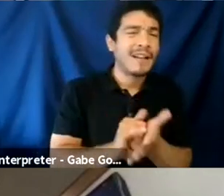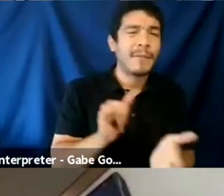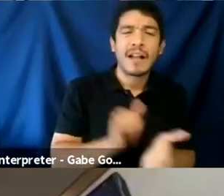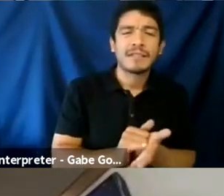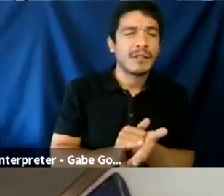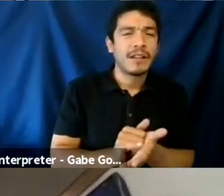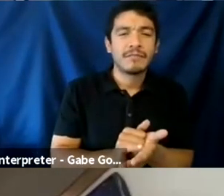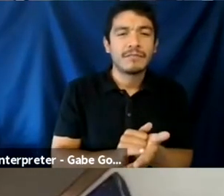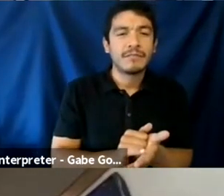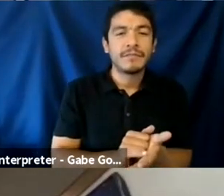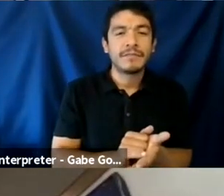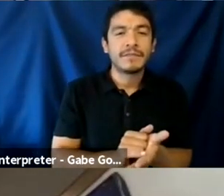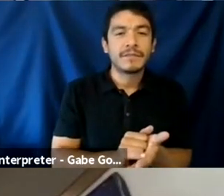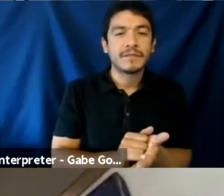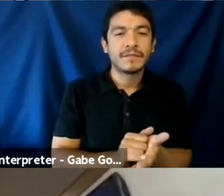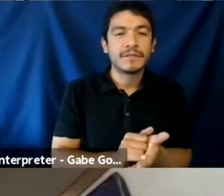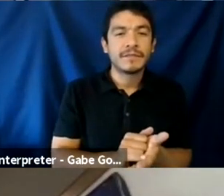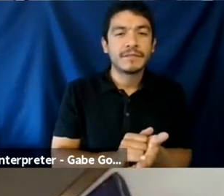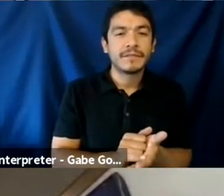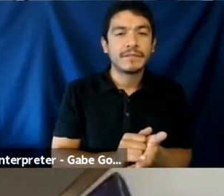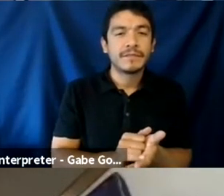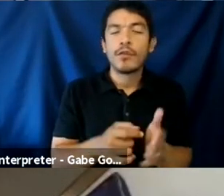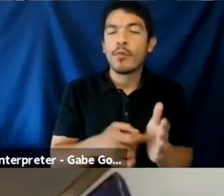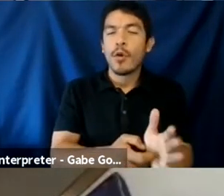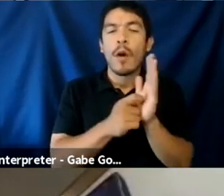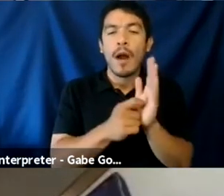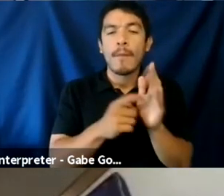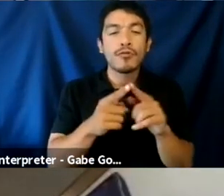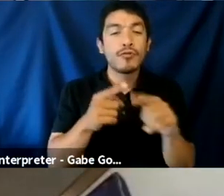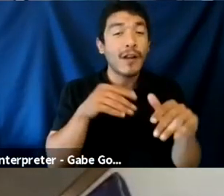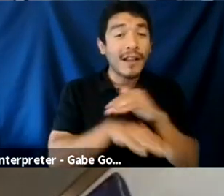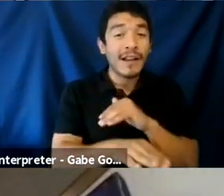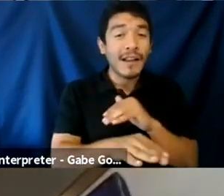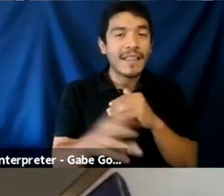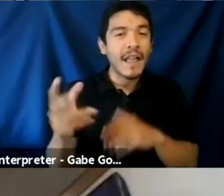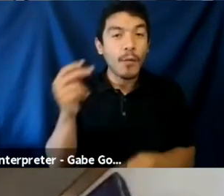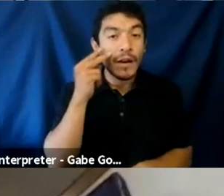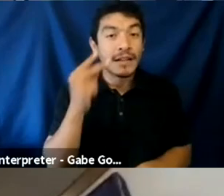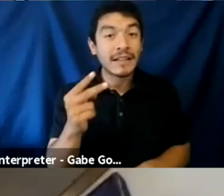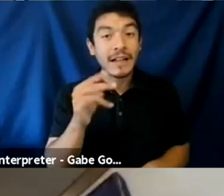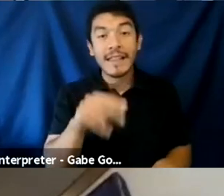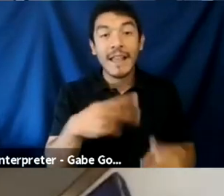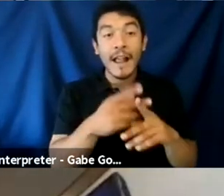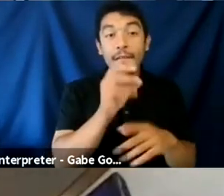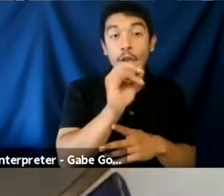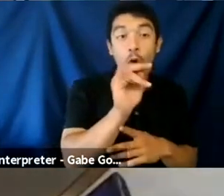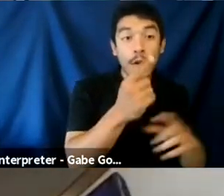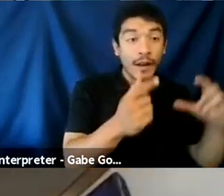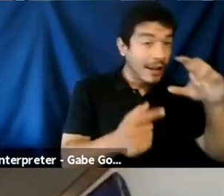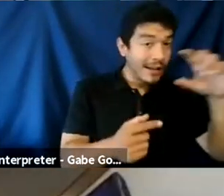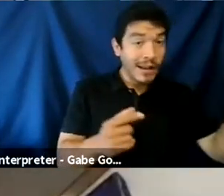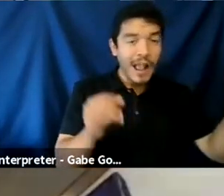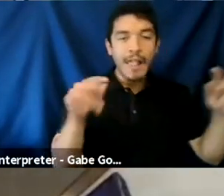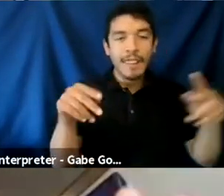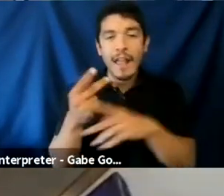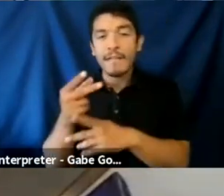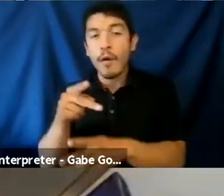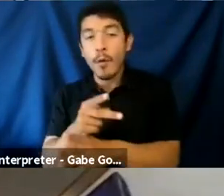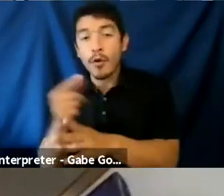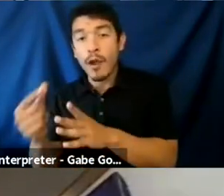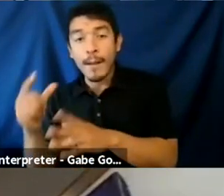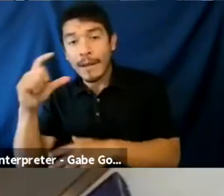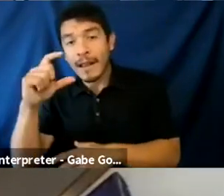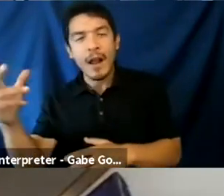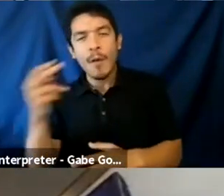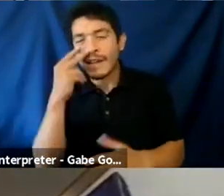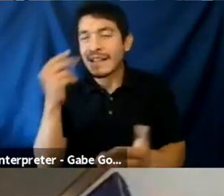know, the impossible like requirements, like to get in, you know, they want to see, you know, this kind of coding and this kind of like programming, you know, they want